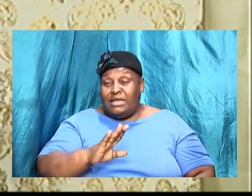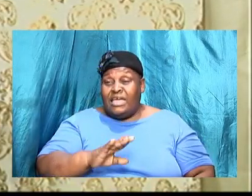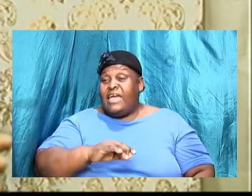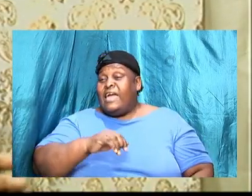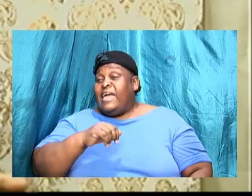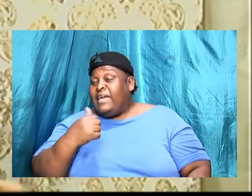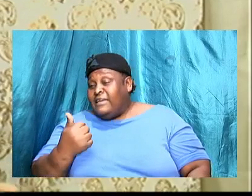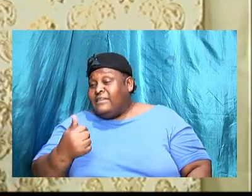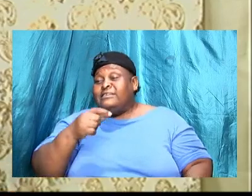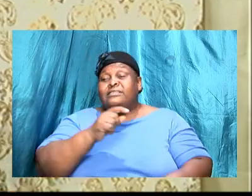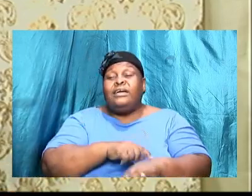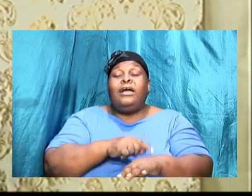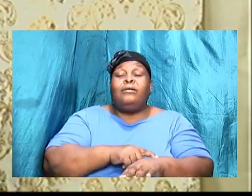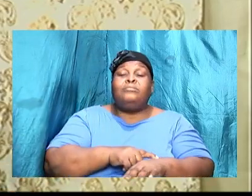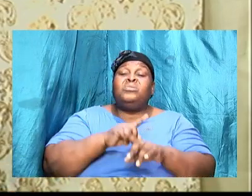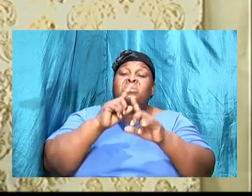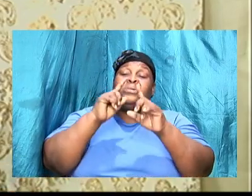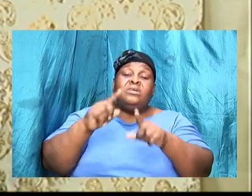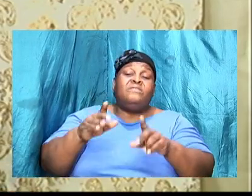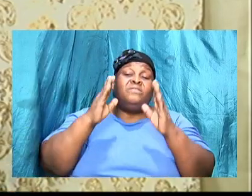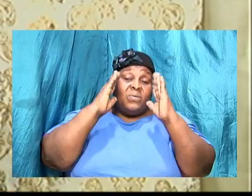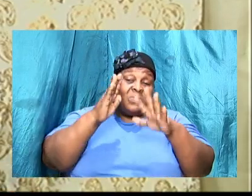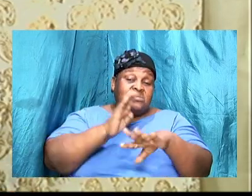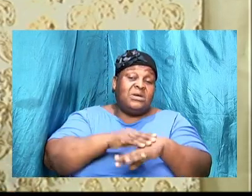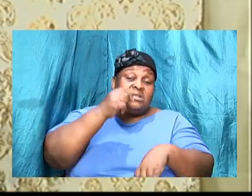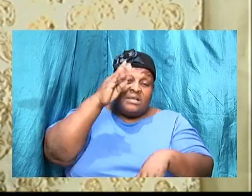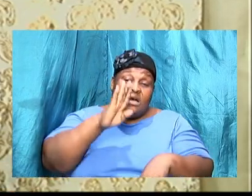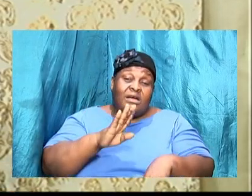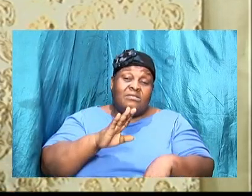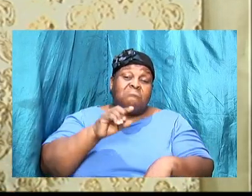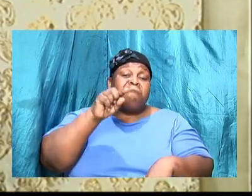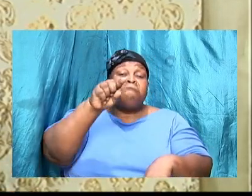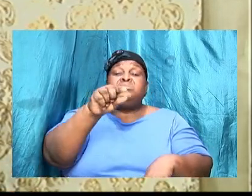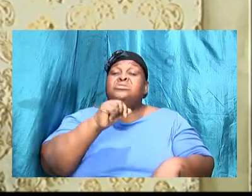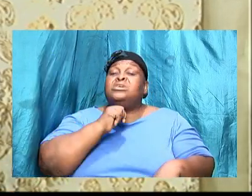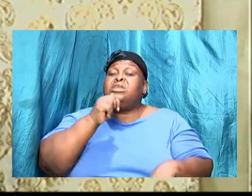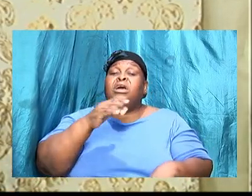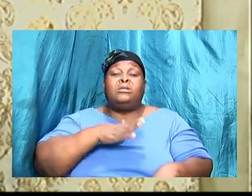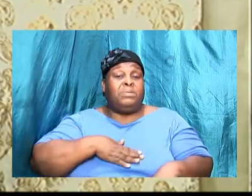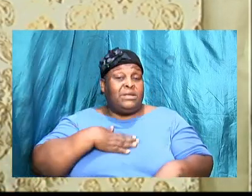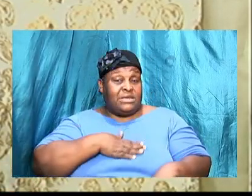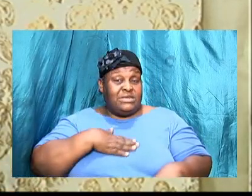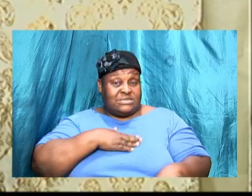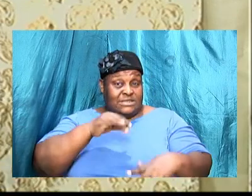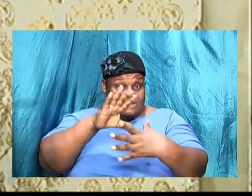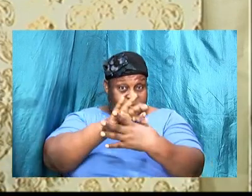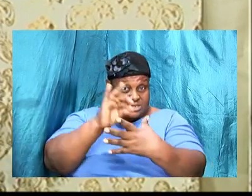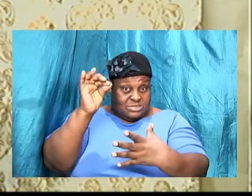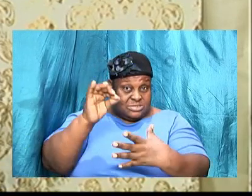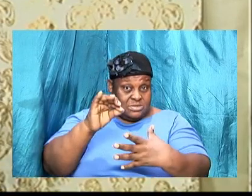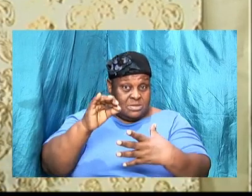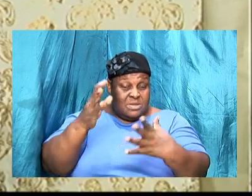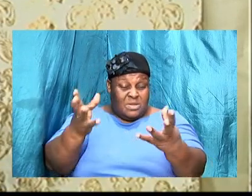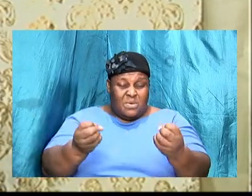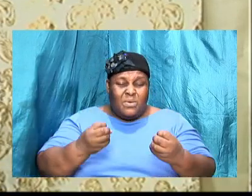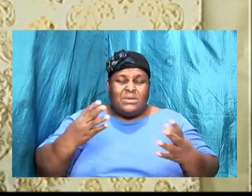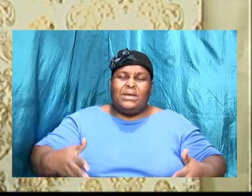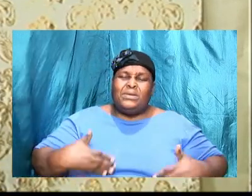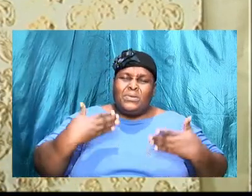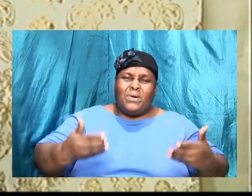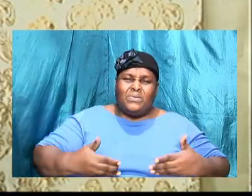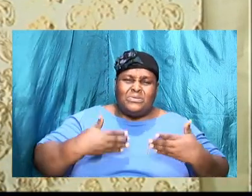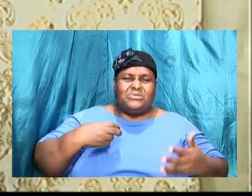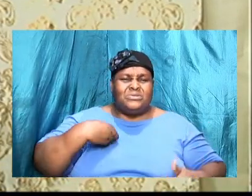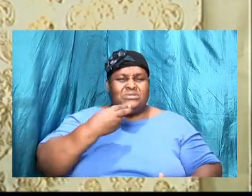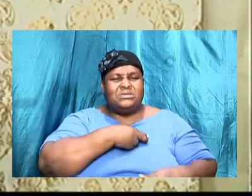you're not pleased in the flesh and I would like to encourage us as children of the most high God that if we